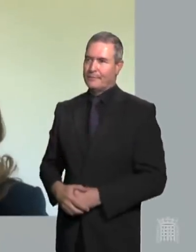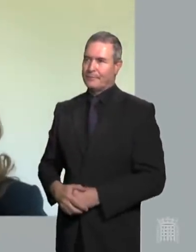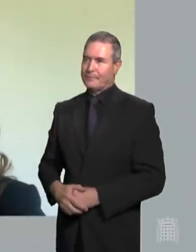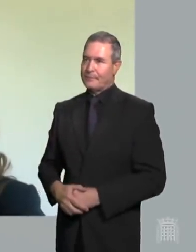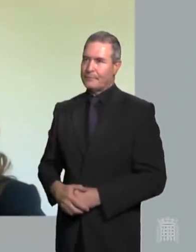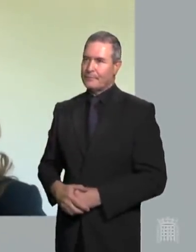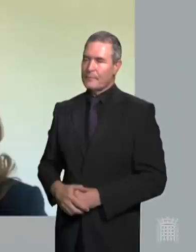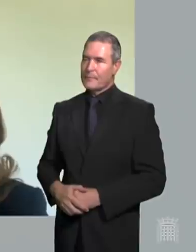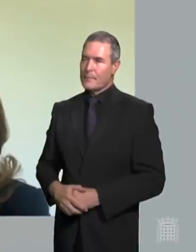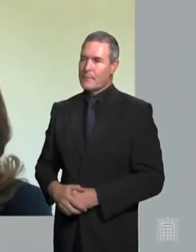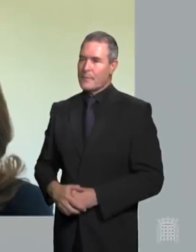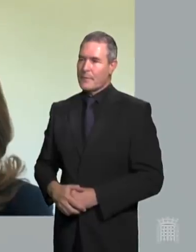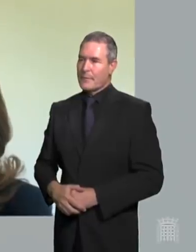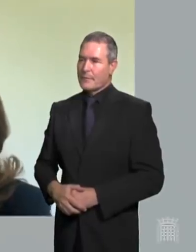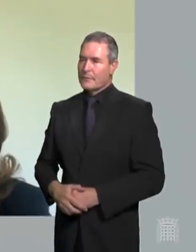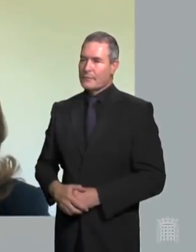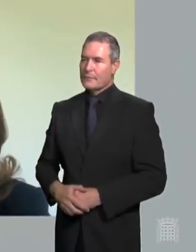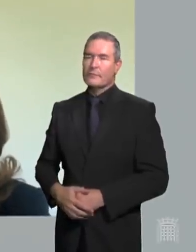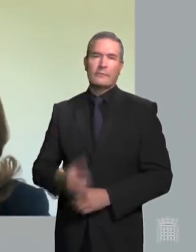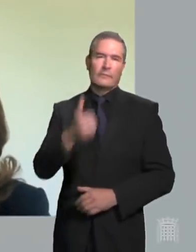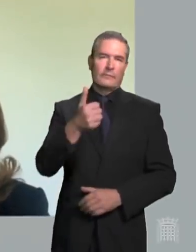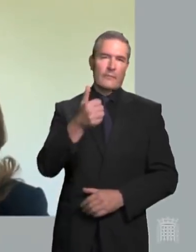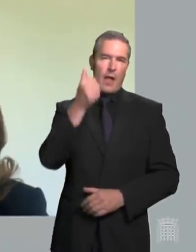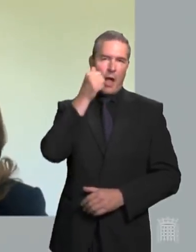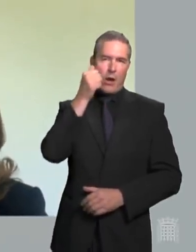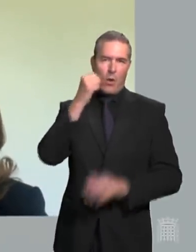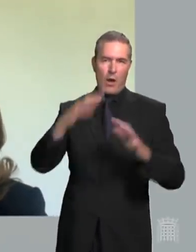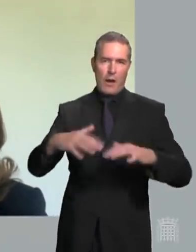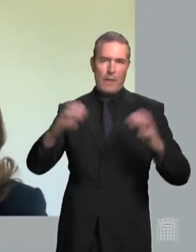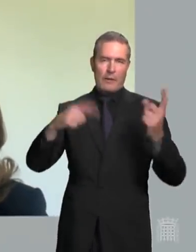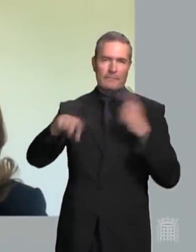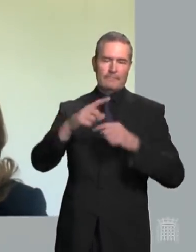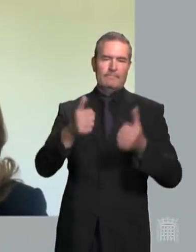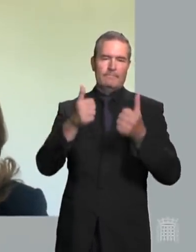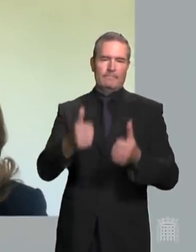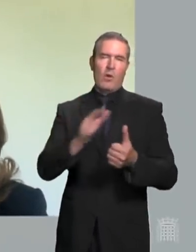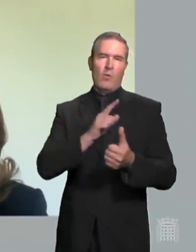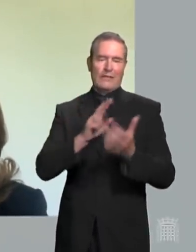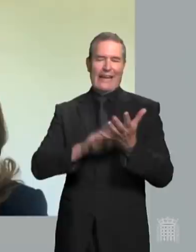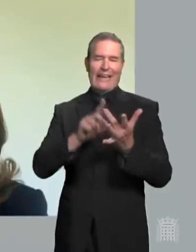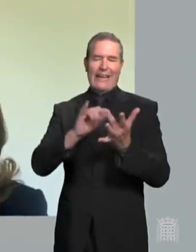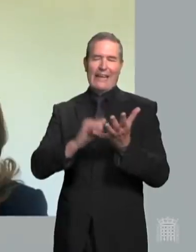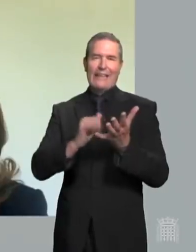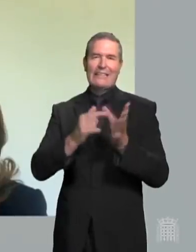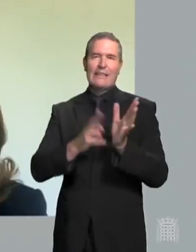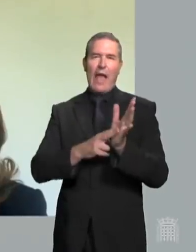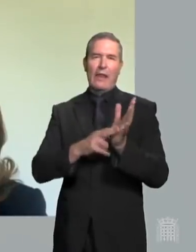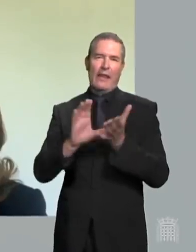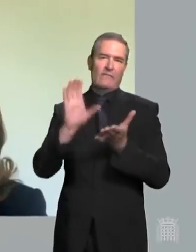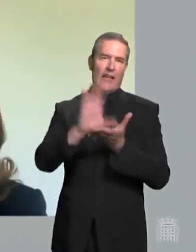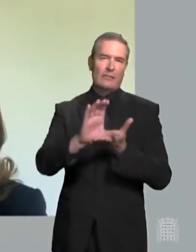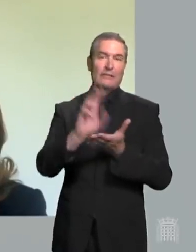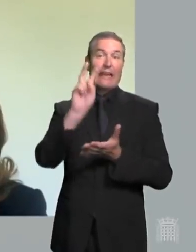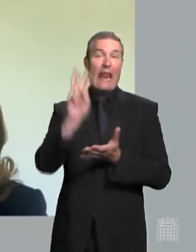thank you Mr Speaker I'm sure the whole house welcomes the fantastic news of Nissan's investment in an electric battery